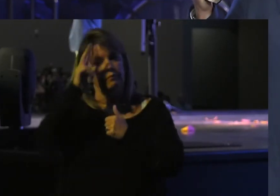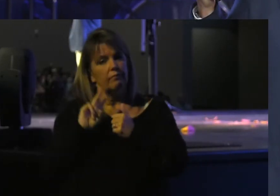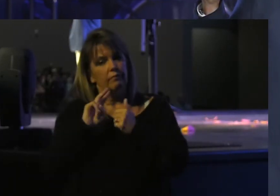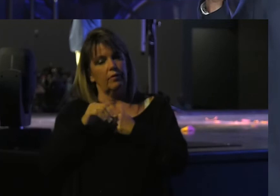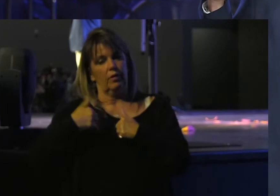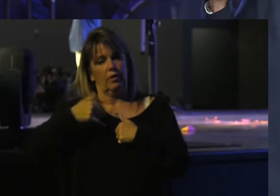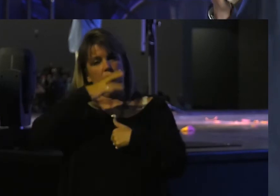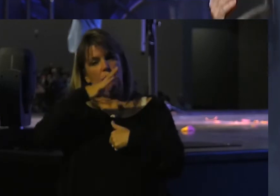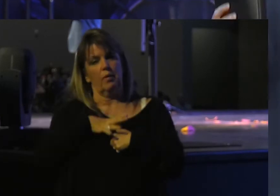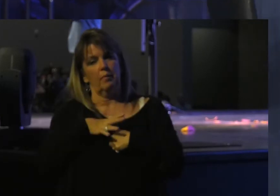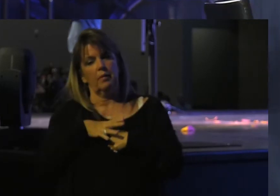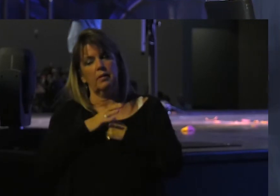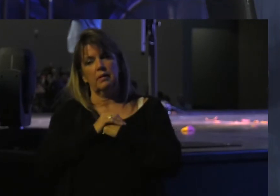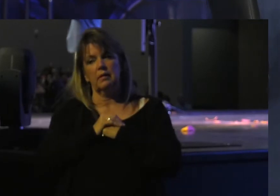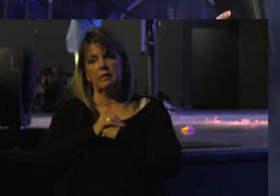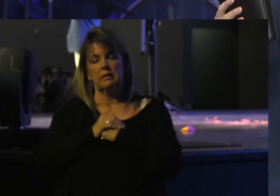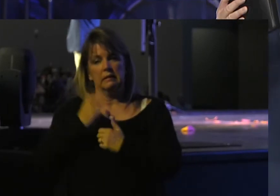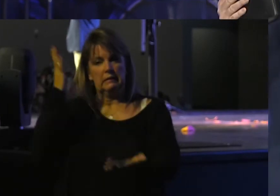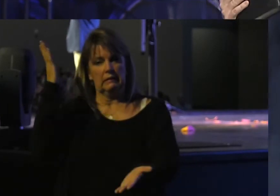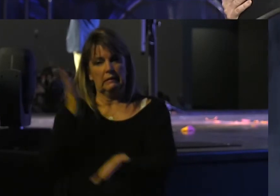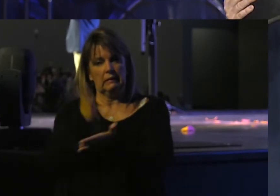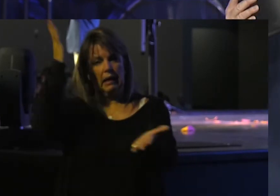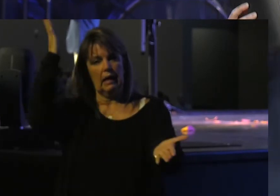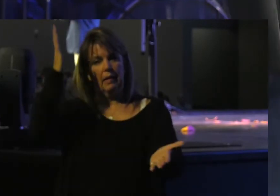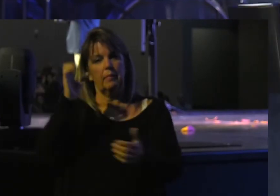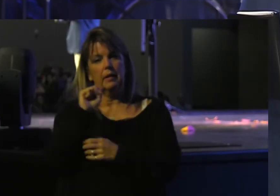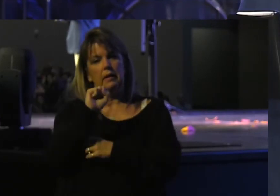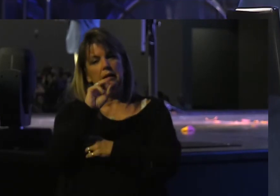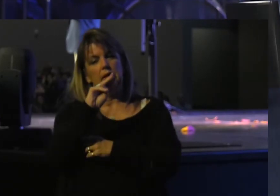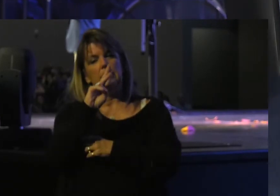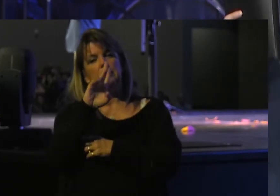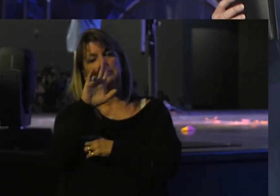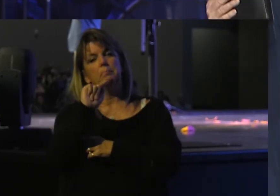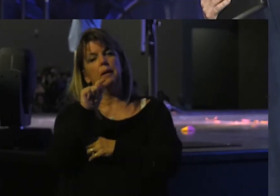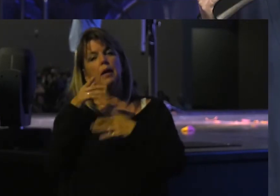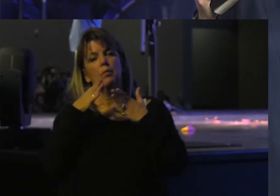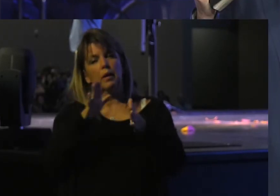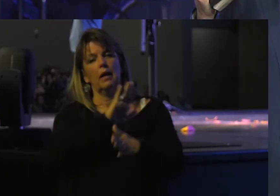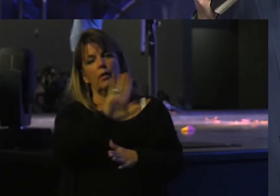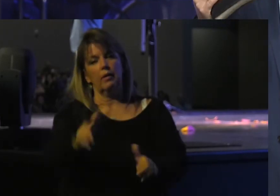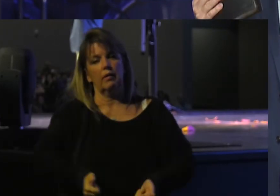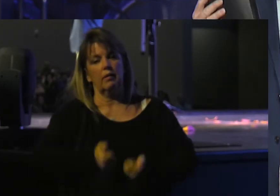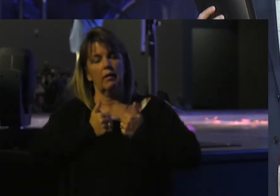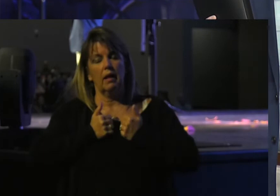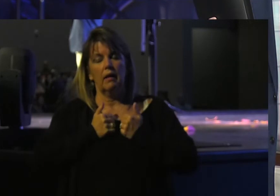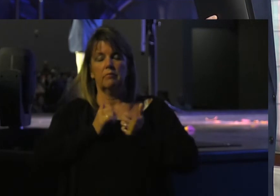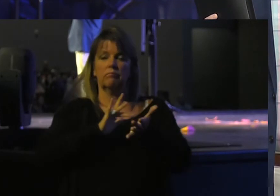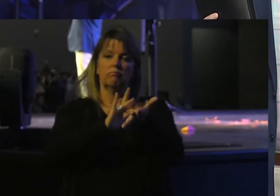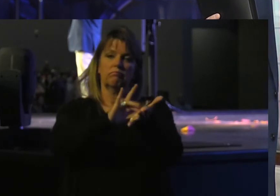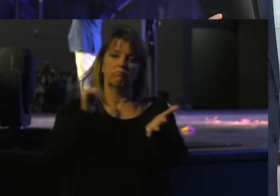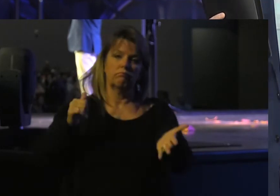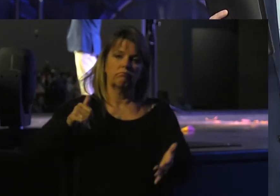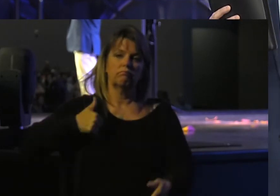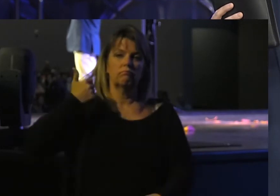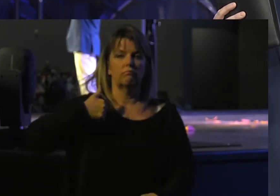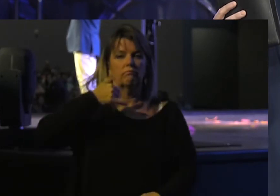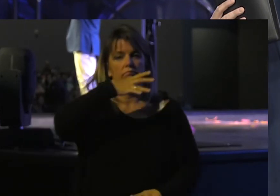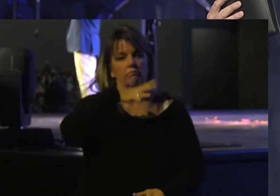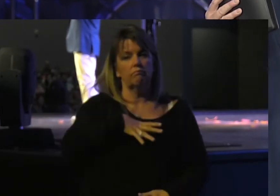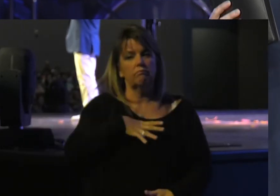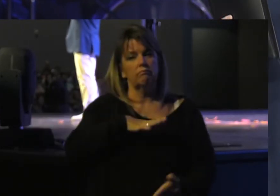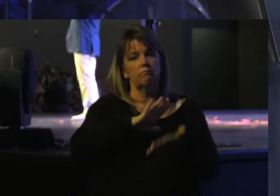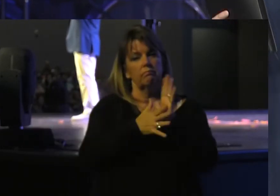Off The Smut We Allow Into Their Lives Which Exploits Young Women As Being